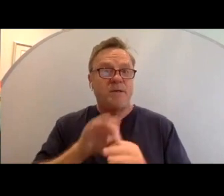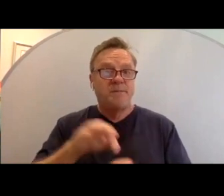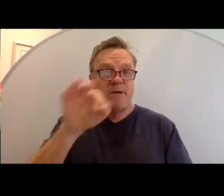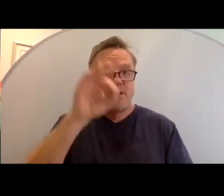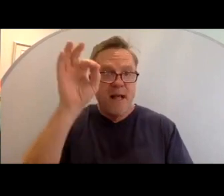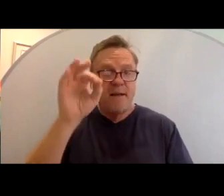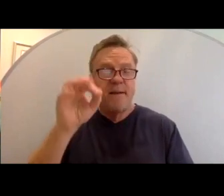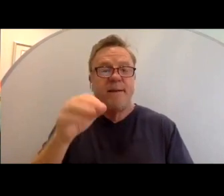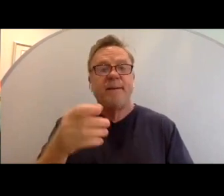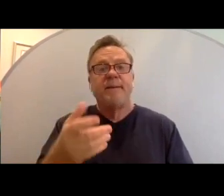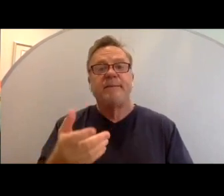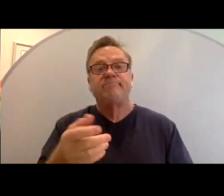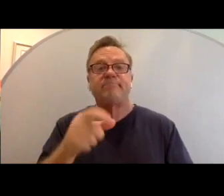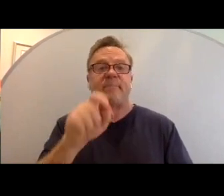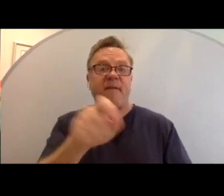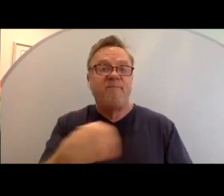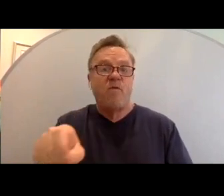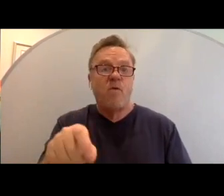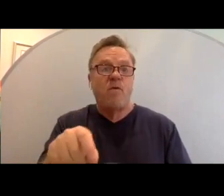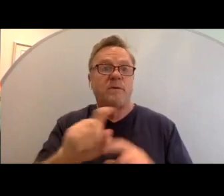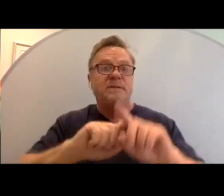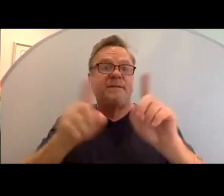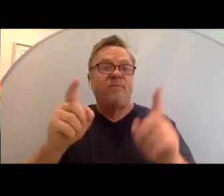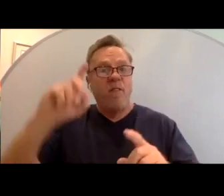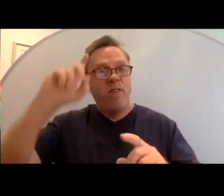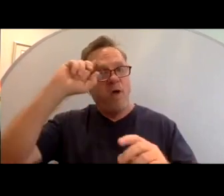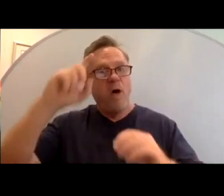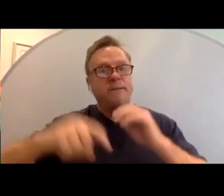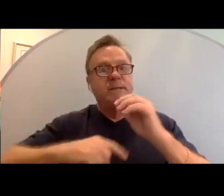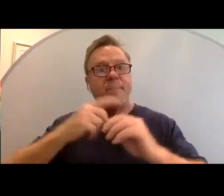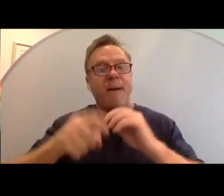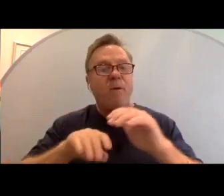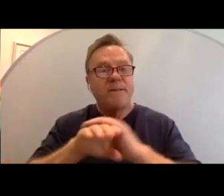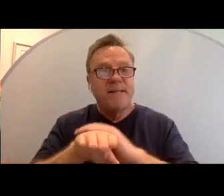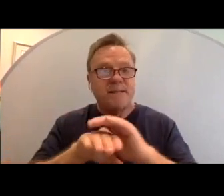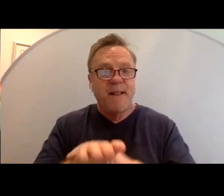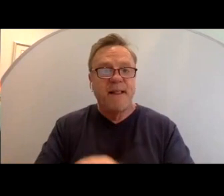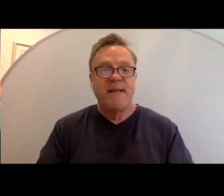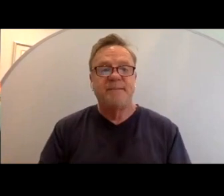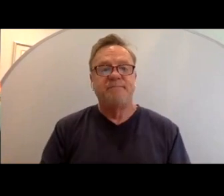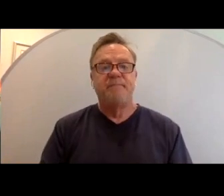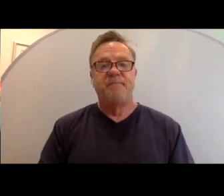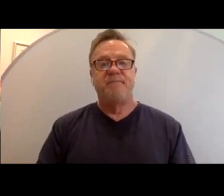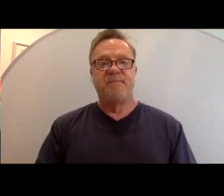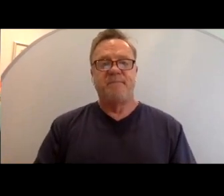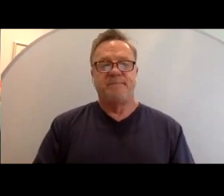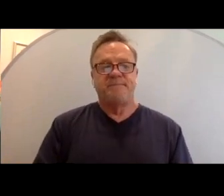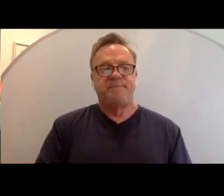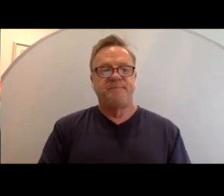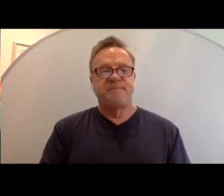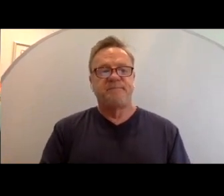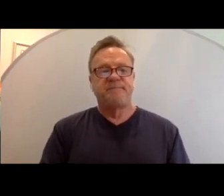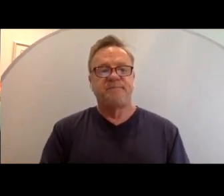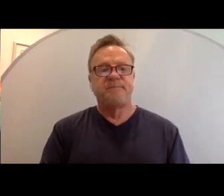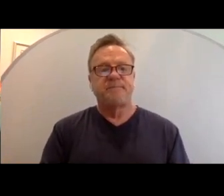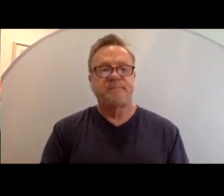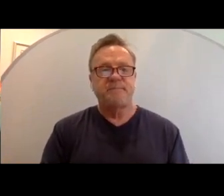therefore different thoughts about accessibility. So, if I can have the next slide, please.